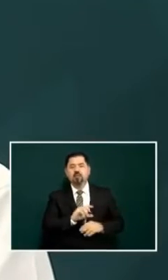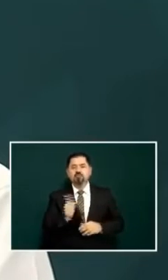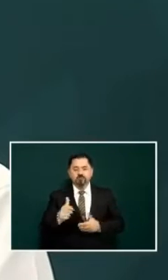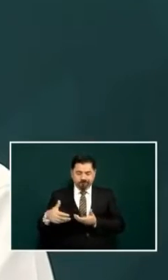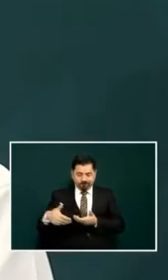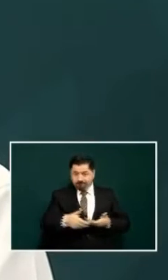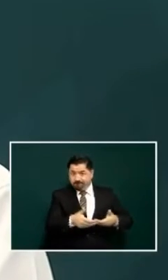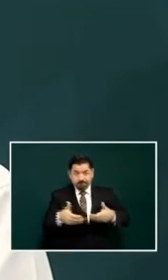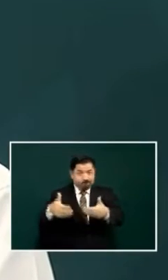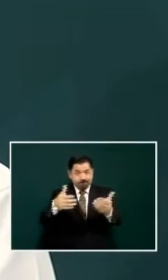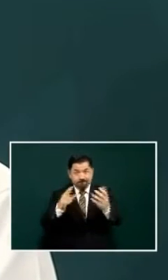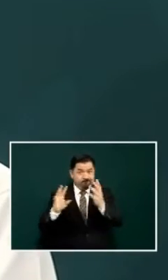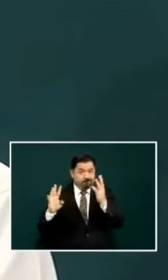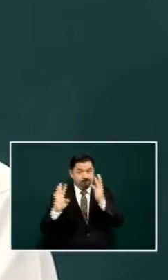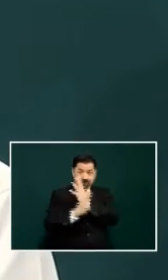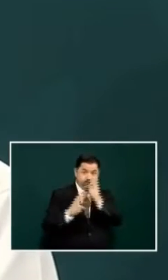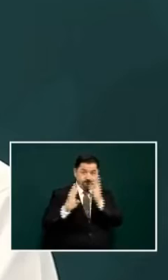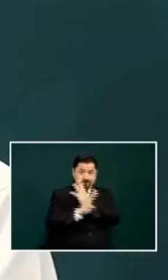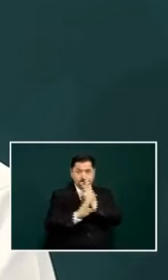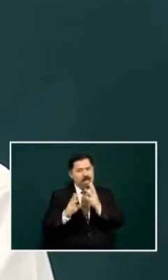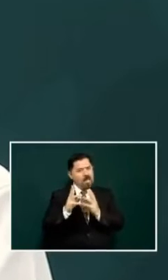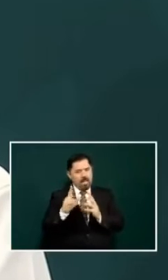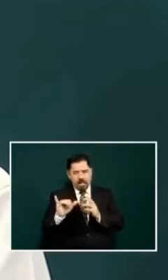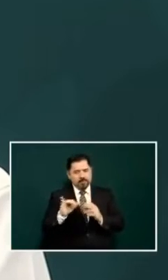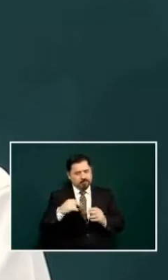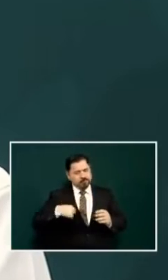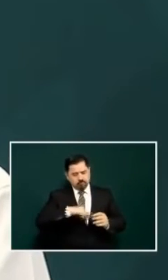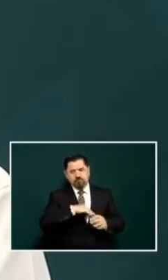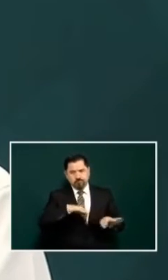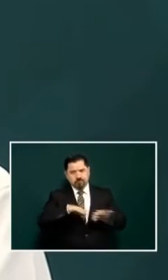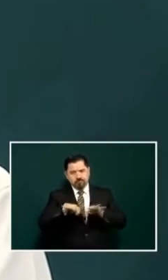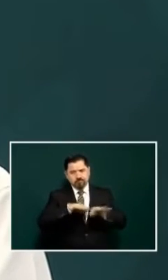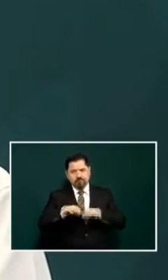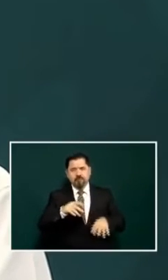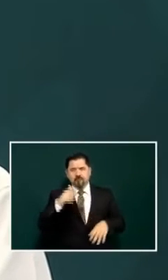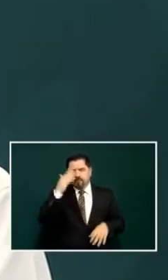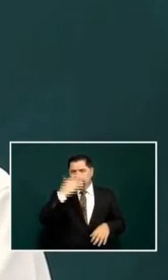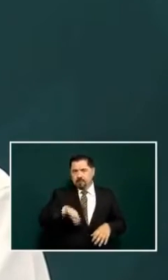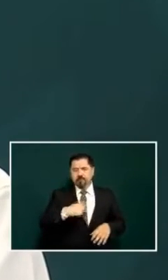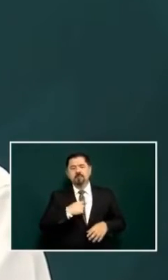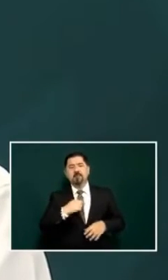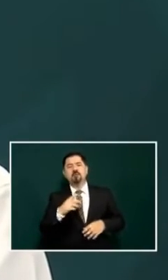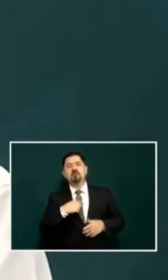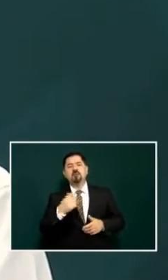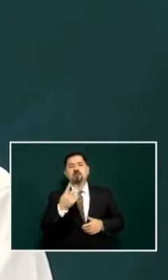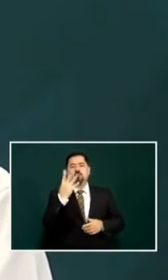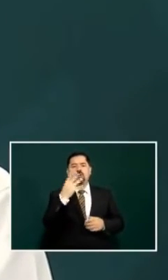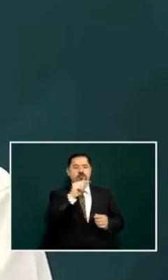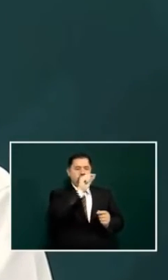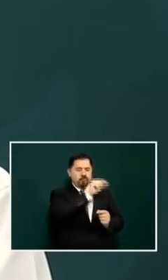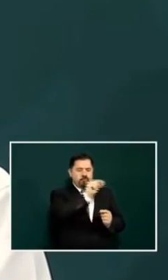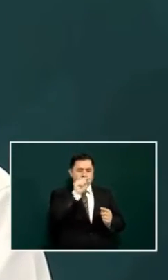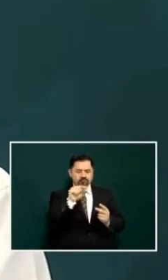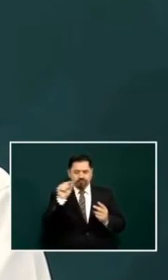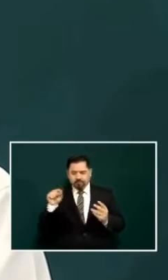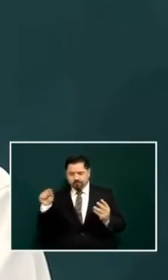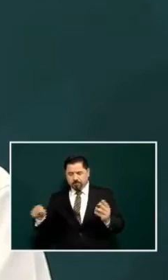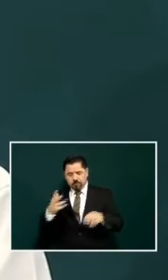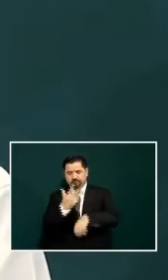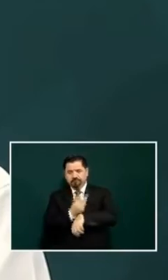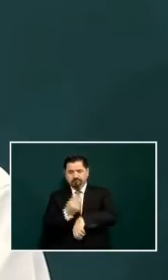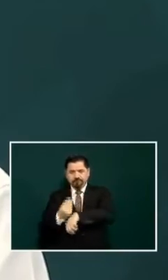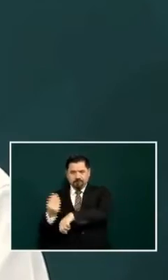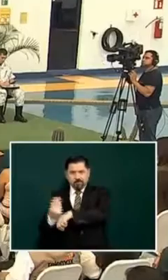in case of all the roads and the works have been like that there is